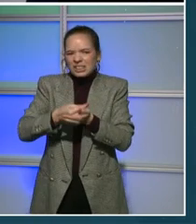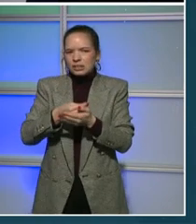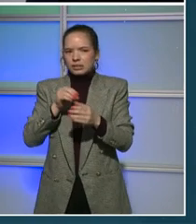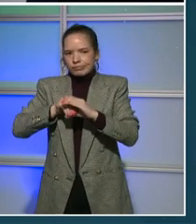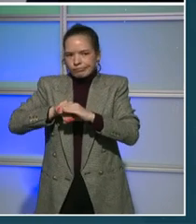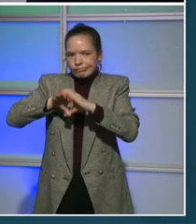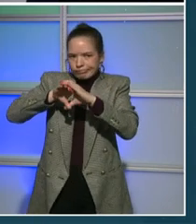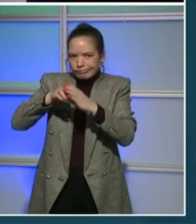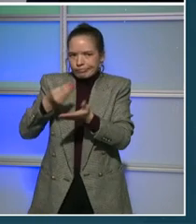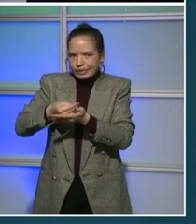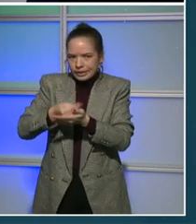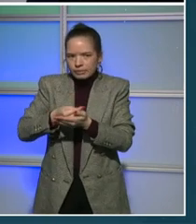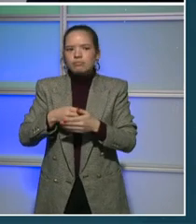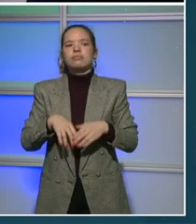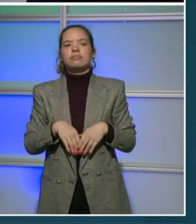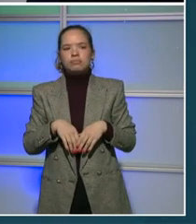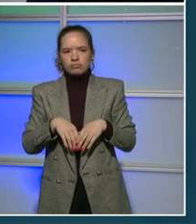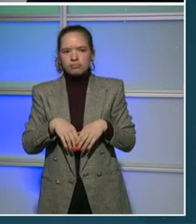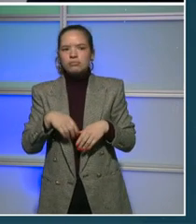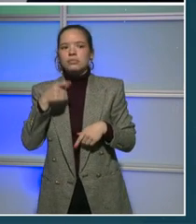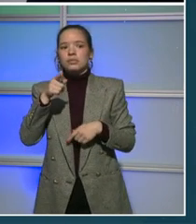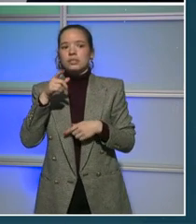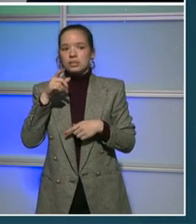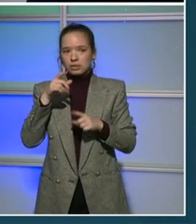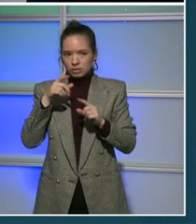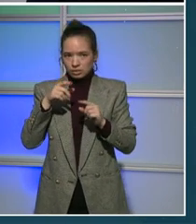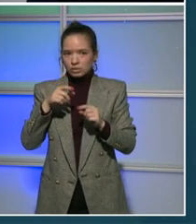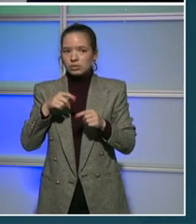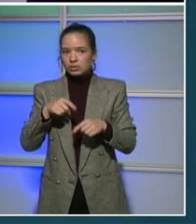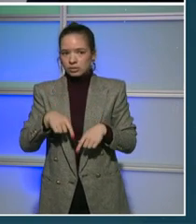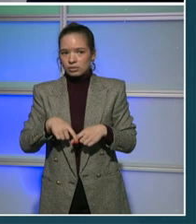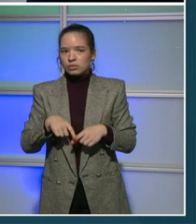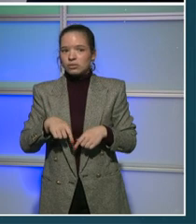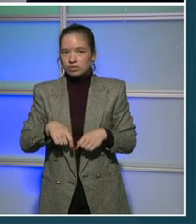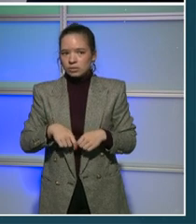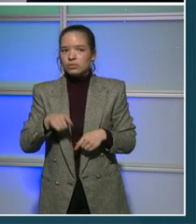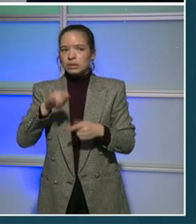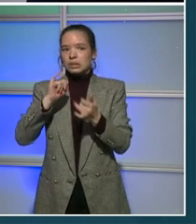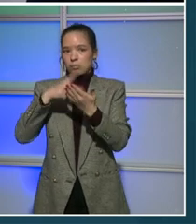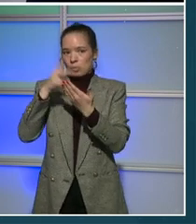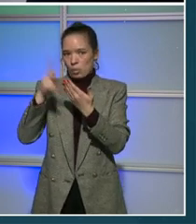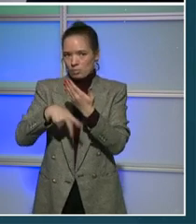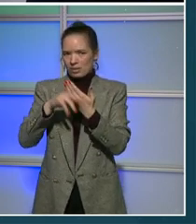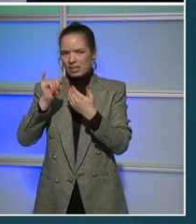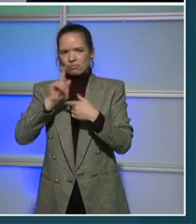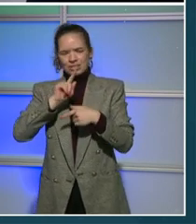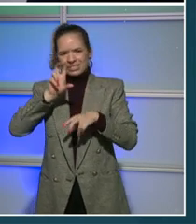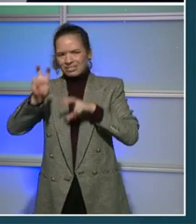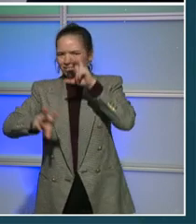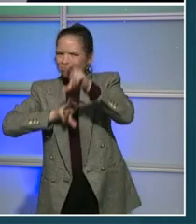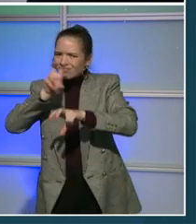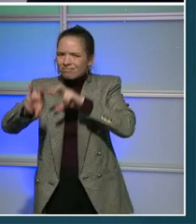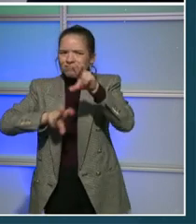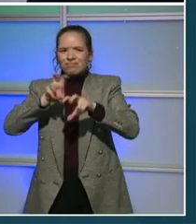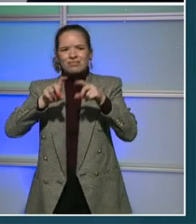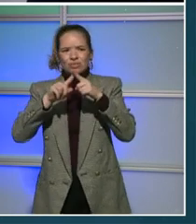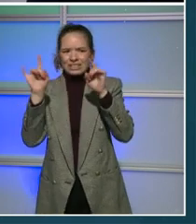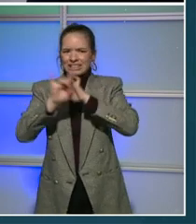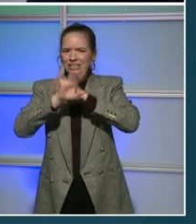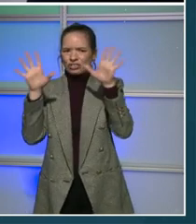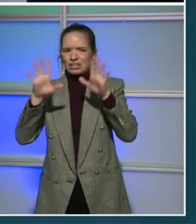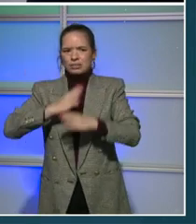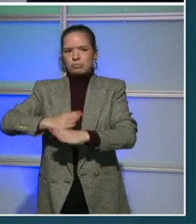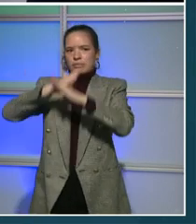also know public safety is of utmost importance. That's why we made historic investment in the largest investment in violence prevention efforts in our city's history,